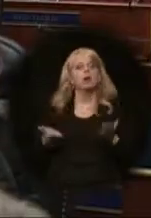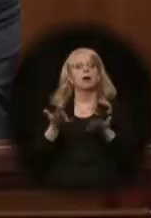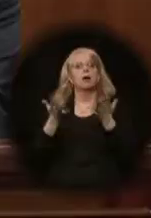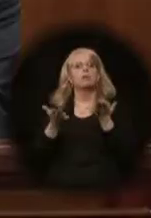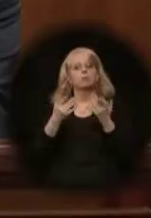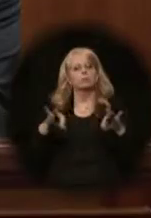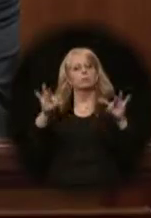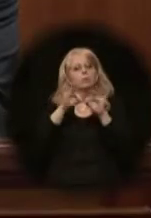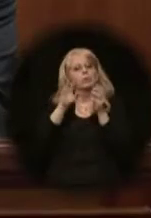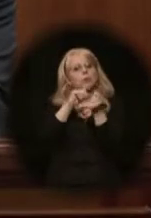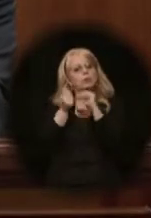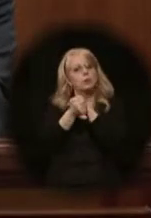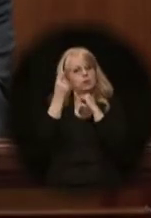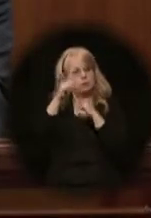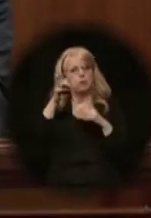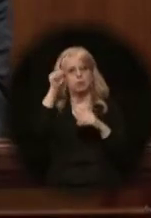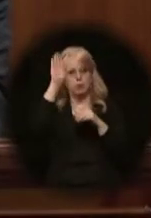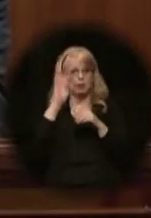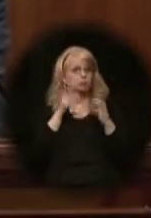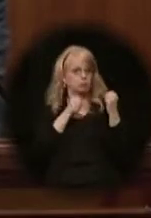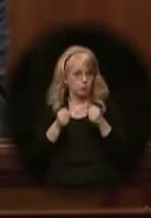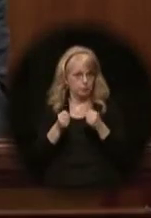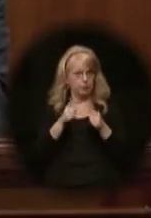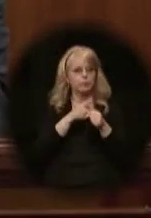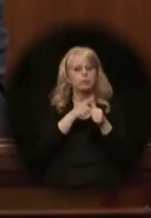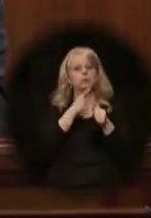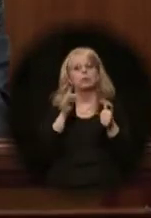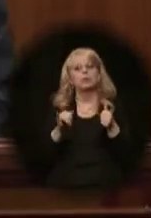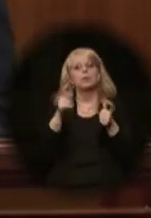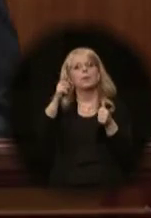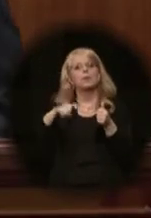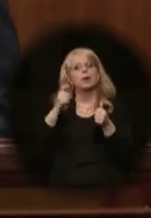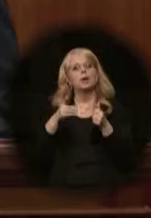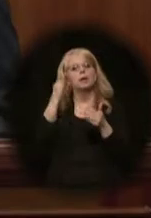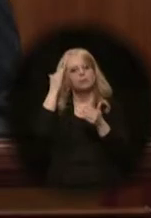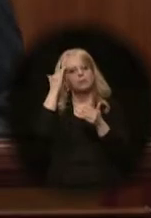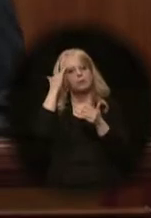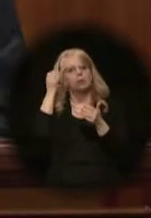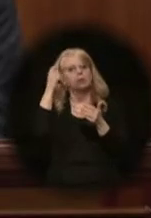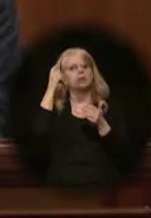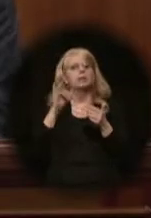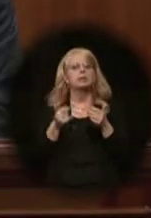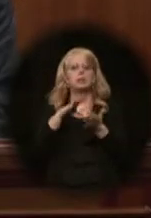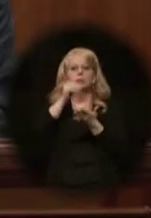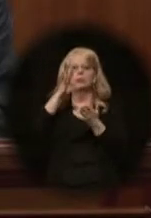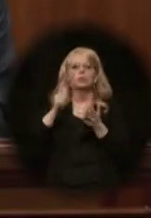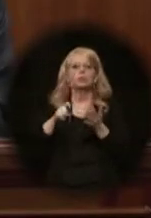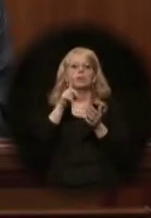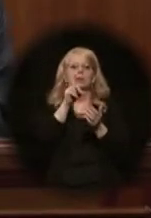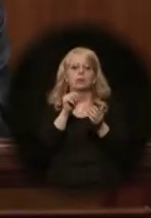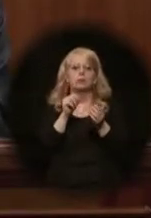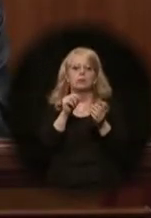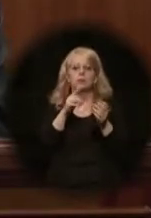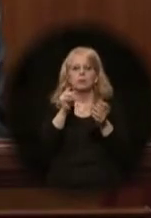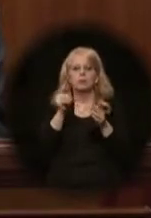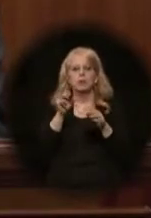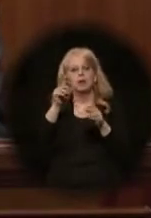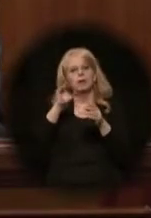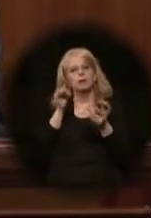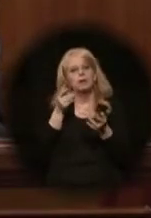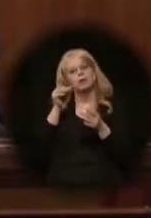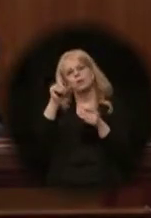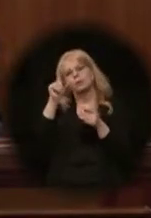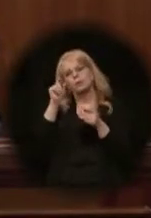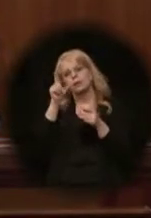changes to keep Alaska strong. First, we must recognize our students need 21st-century classrooms to compete in a